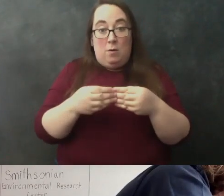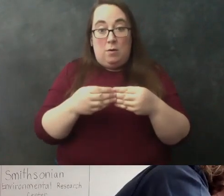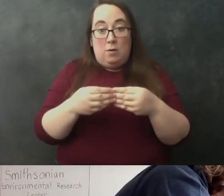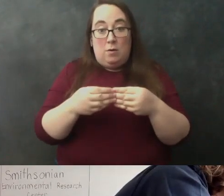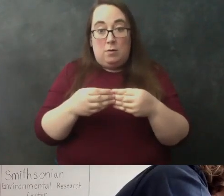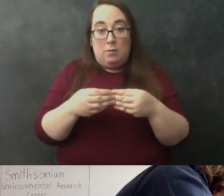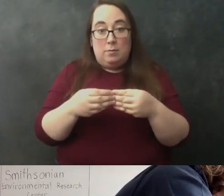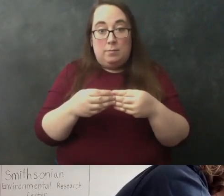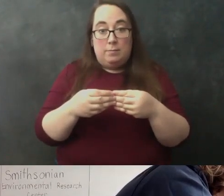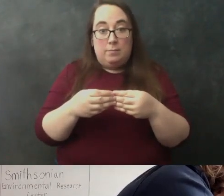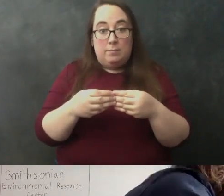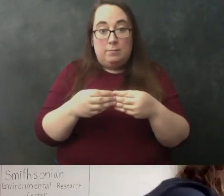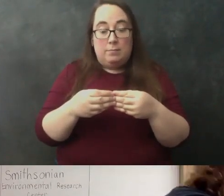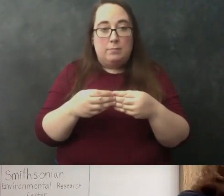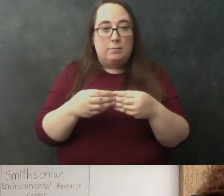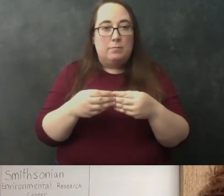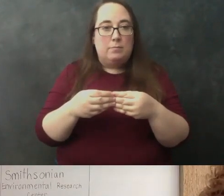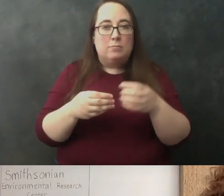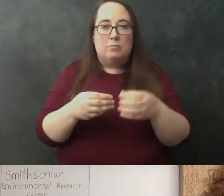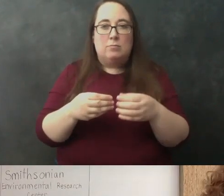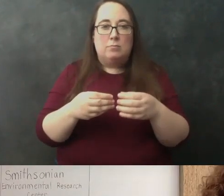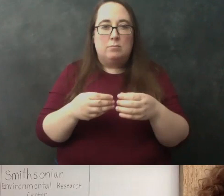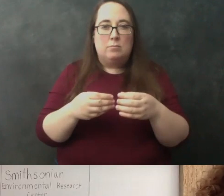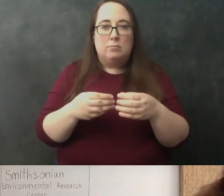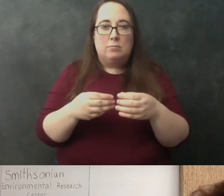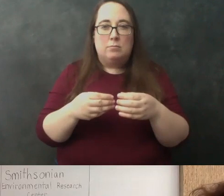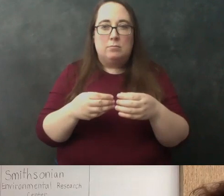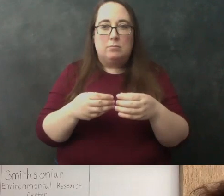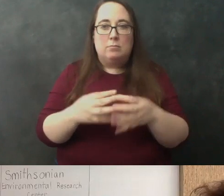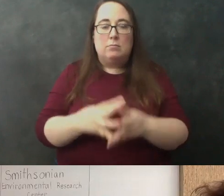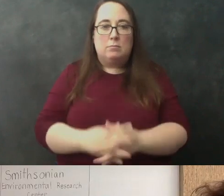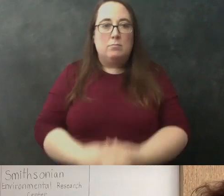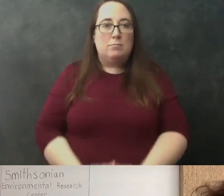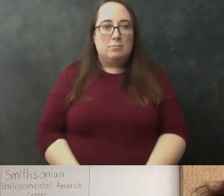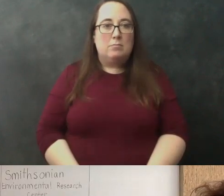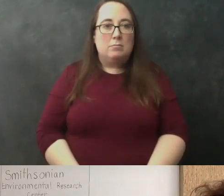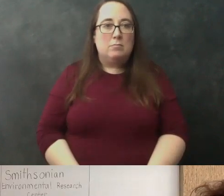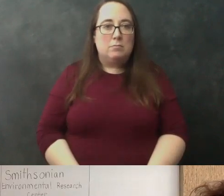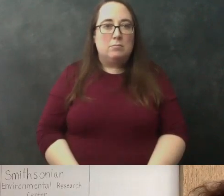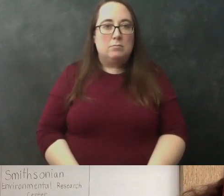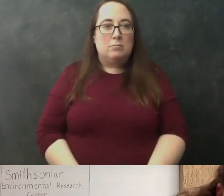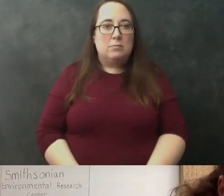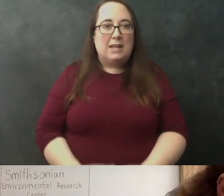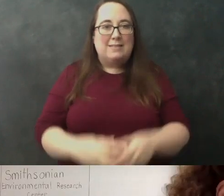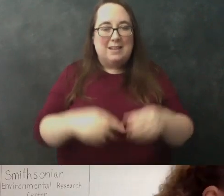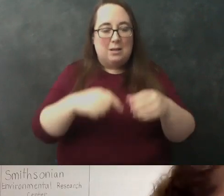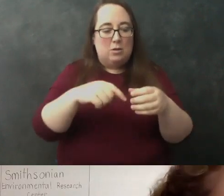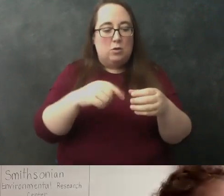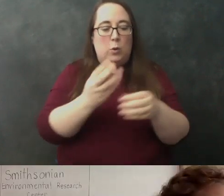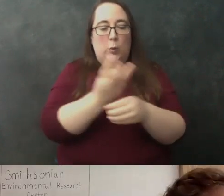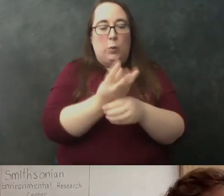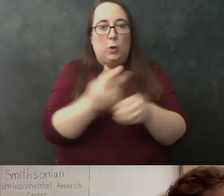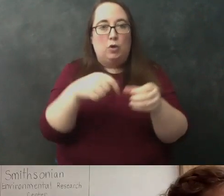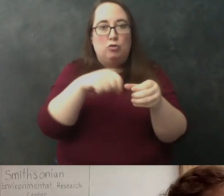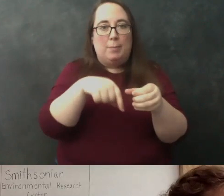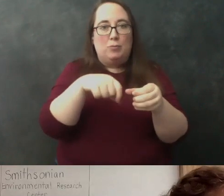cone inside and then i can just see it dripping out the bottom see oh great i feel like i'm making coffee i